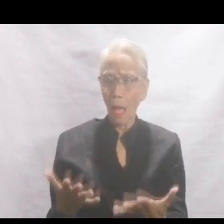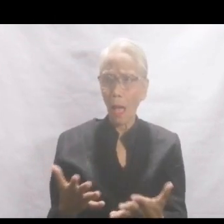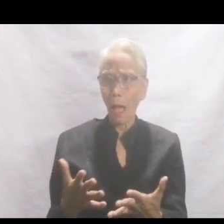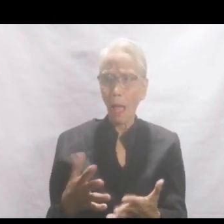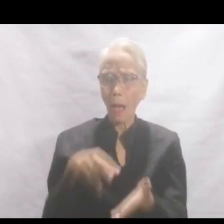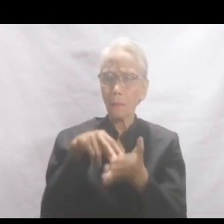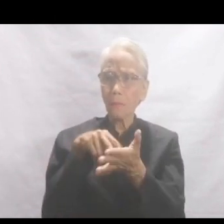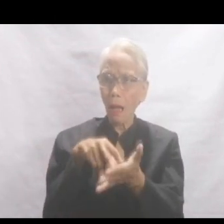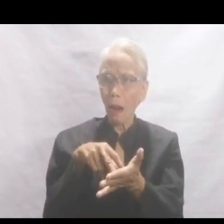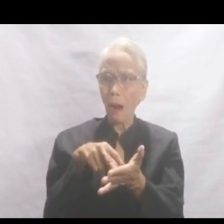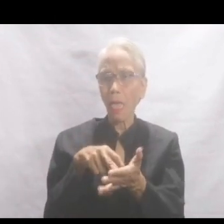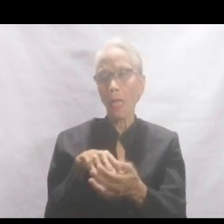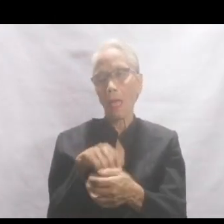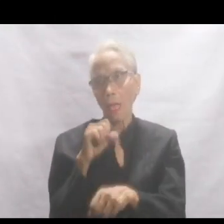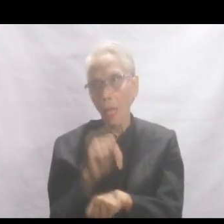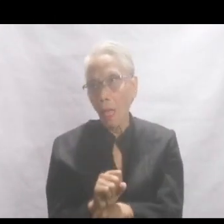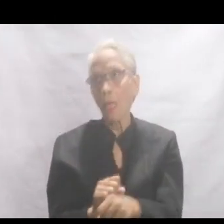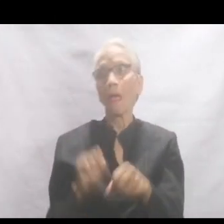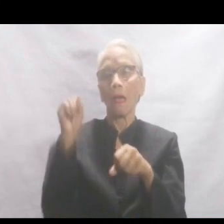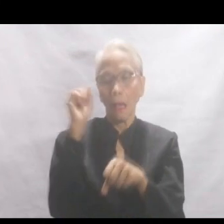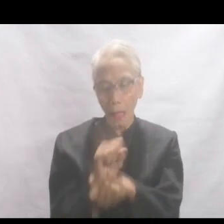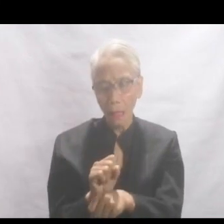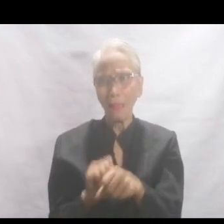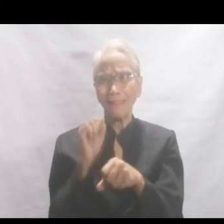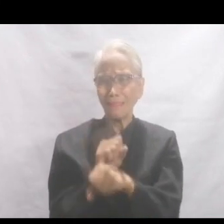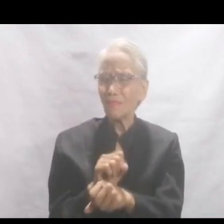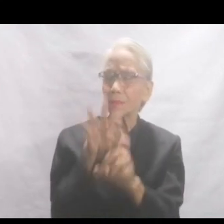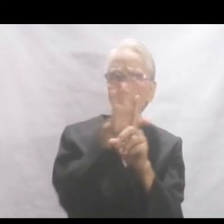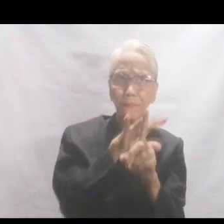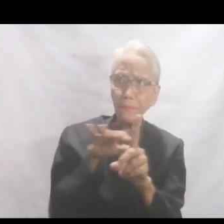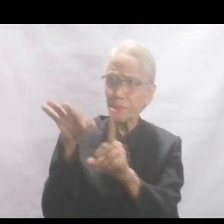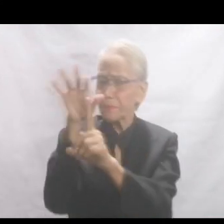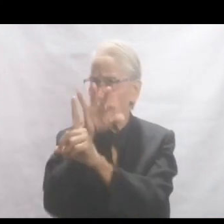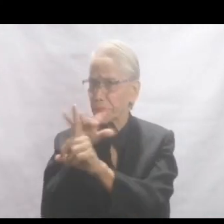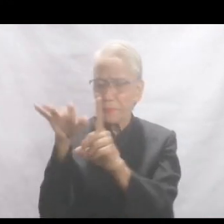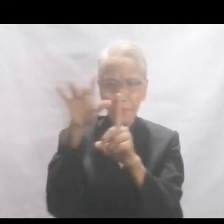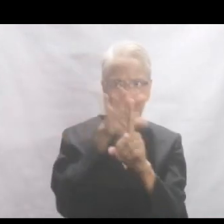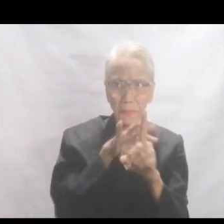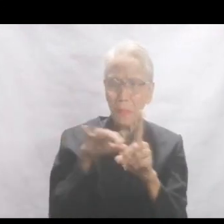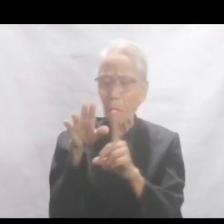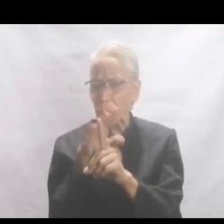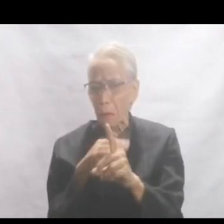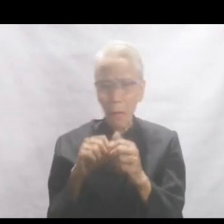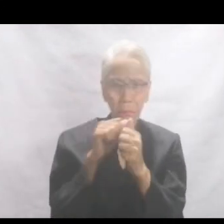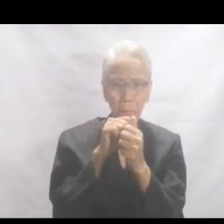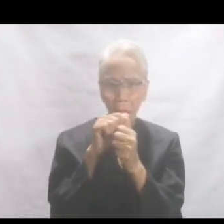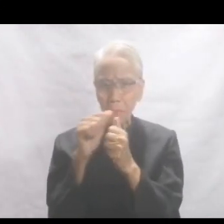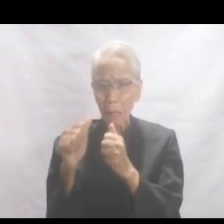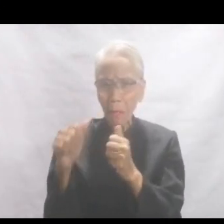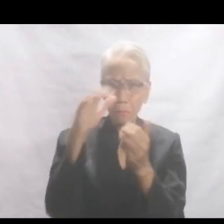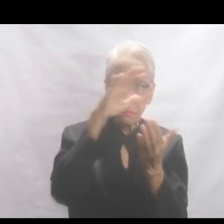As he stood to pause from his hard labor for a minute, he observed a local landlord and his party, pass